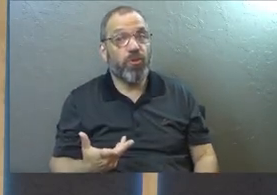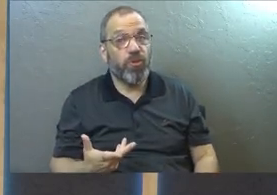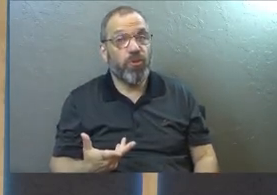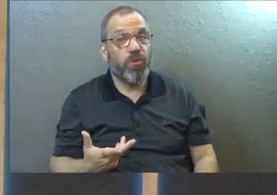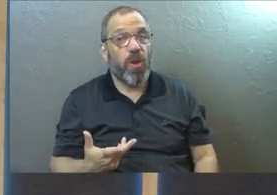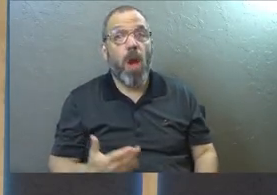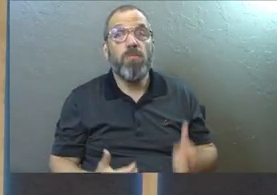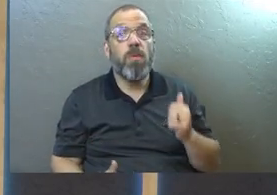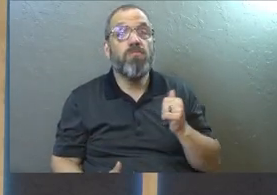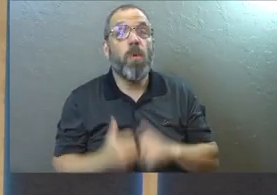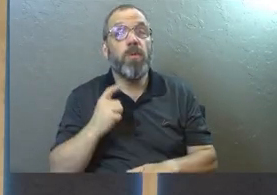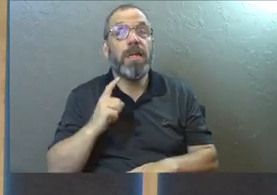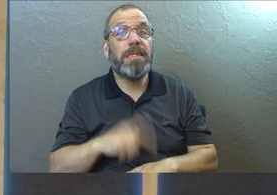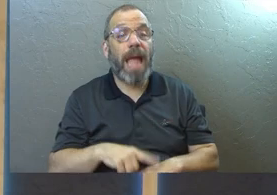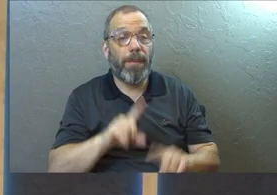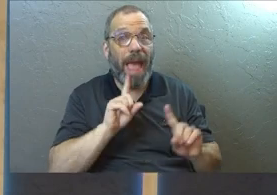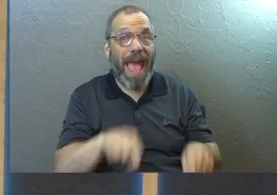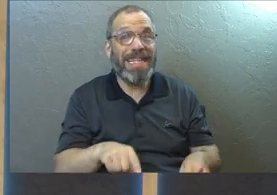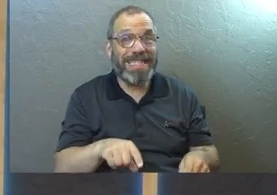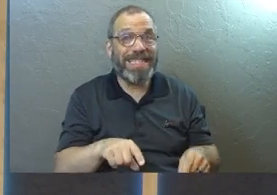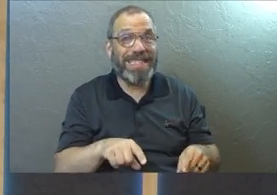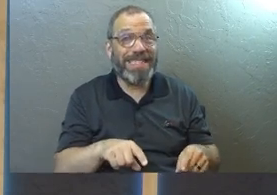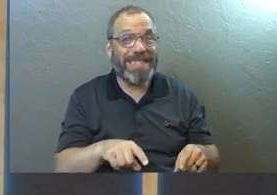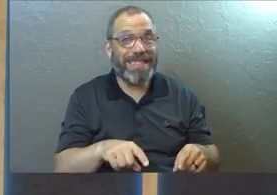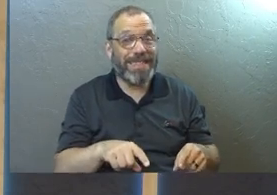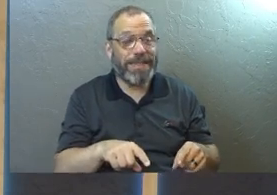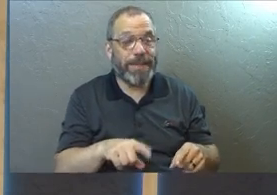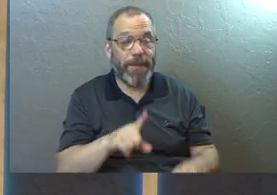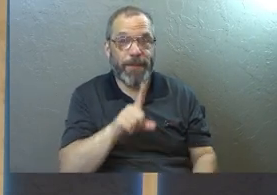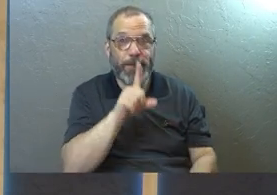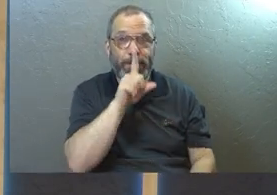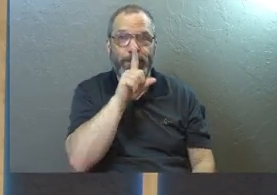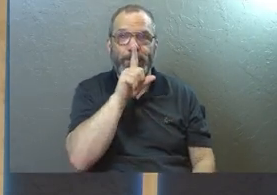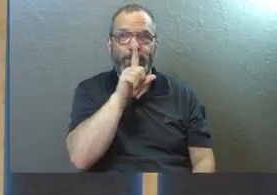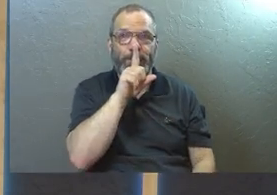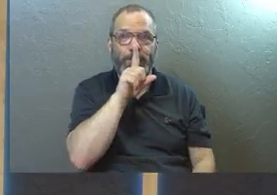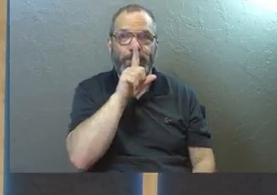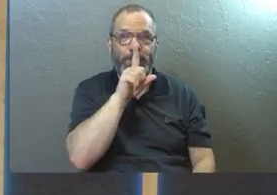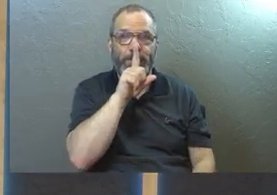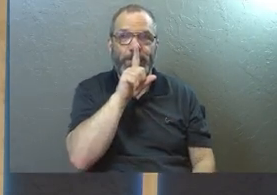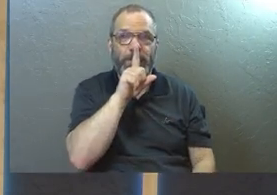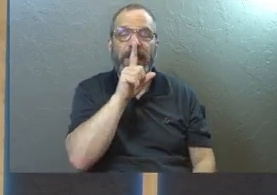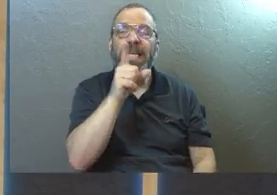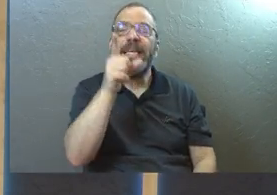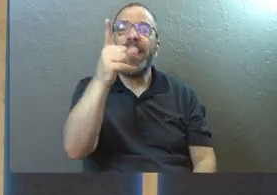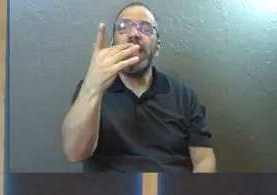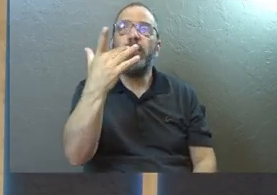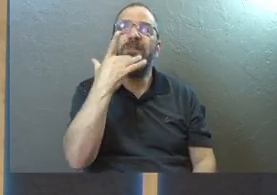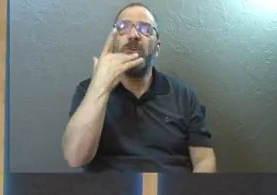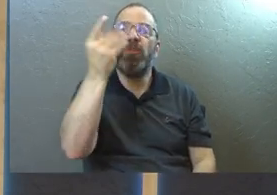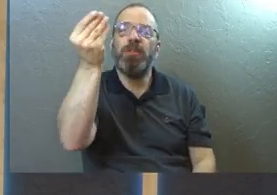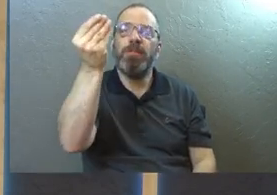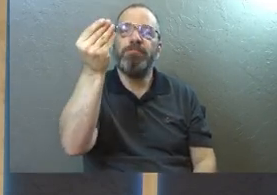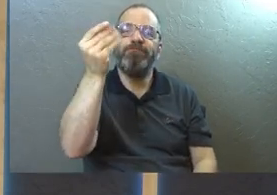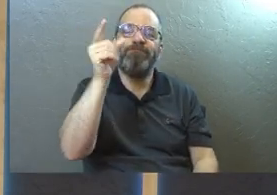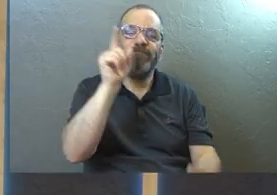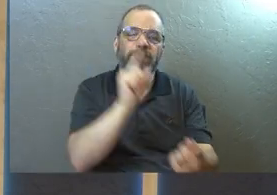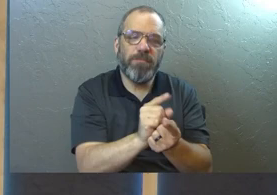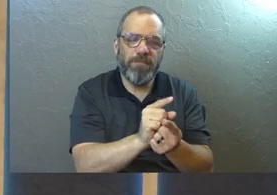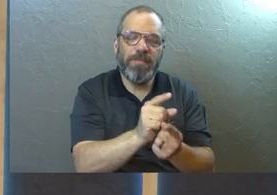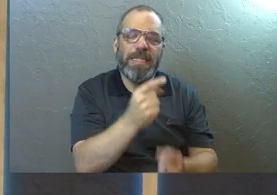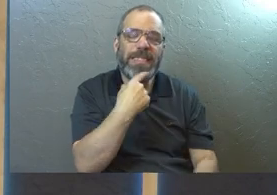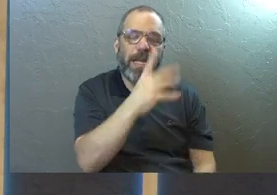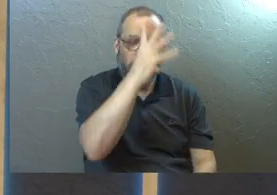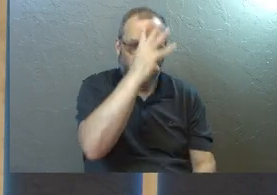But most of the time, the reasons don't come. He gives you himself instead. And he asks you to